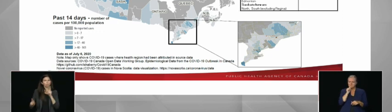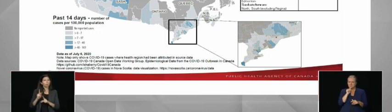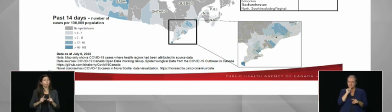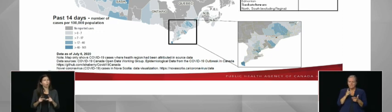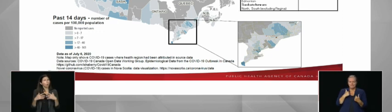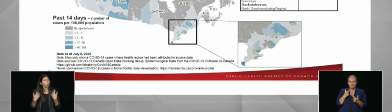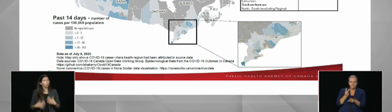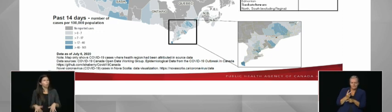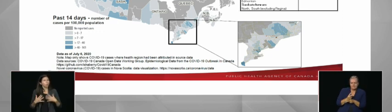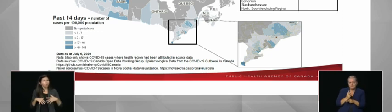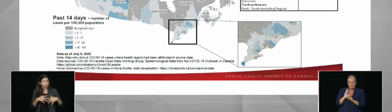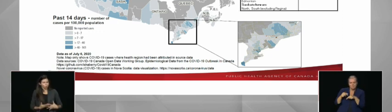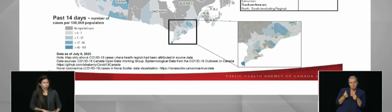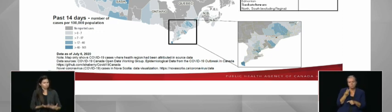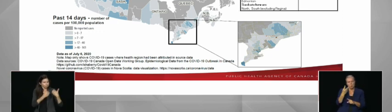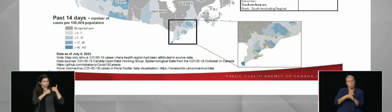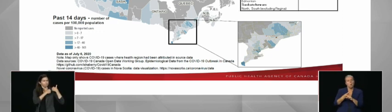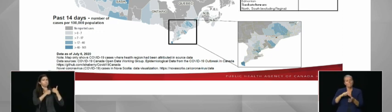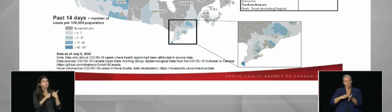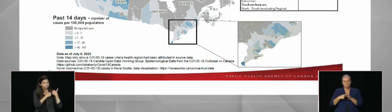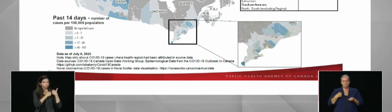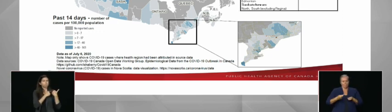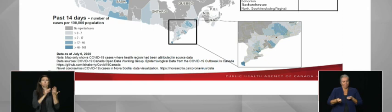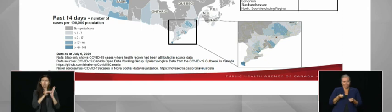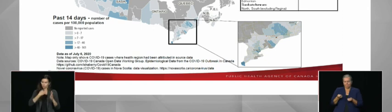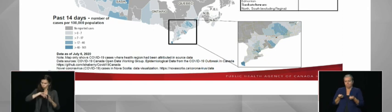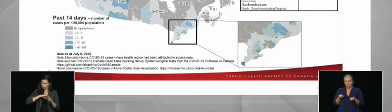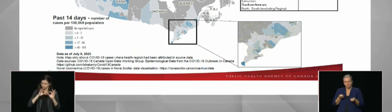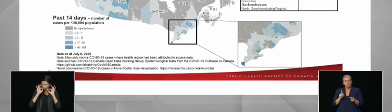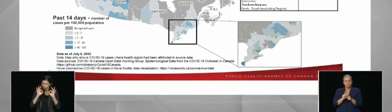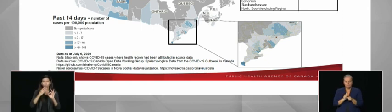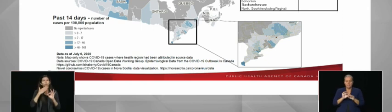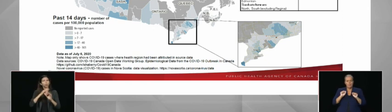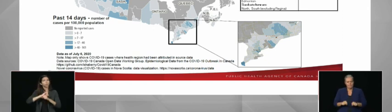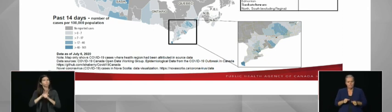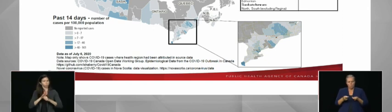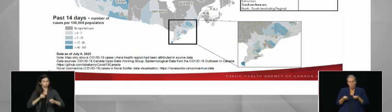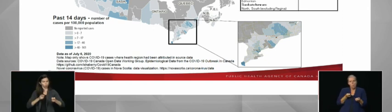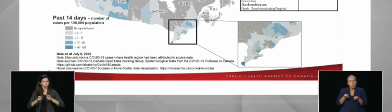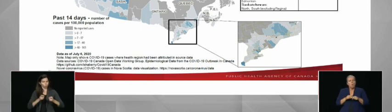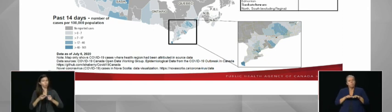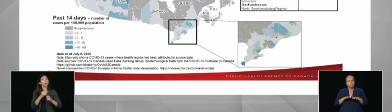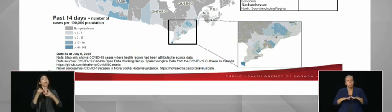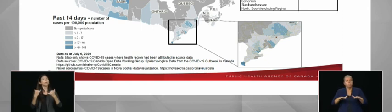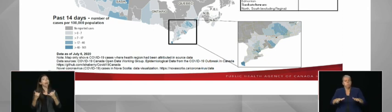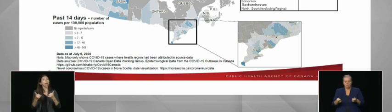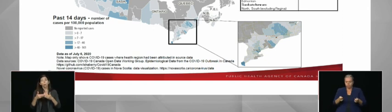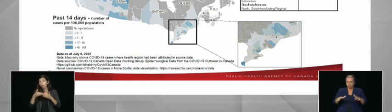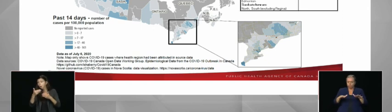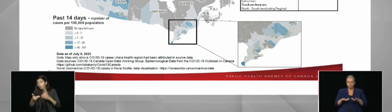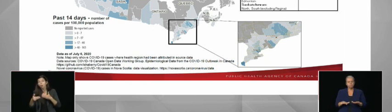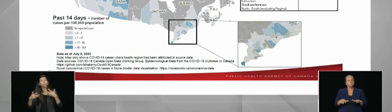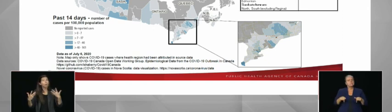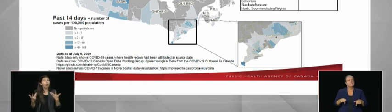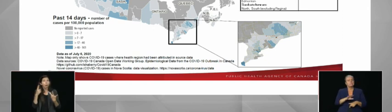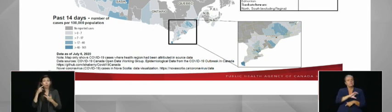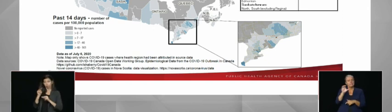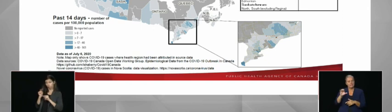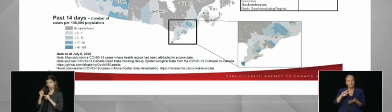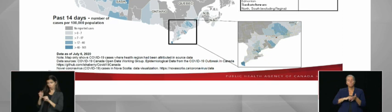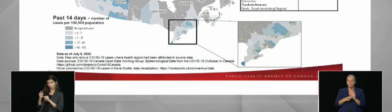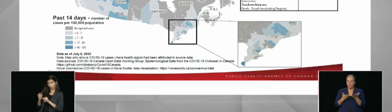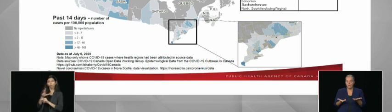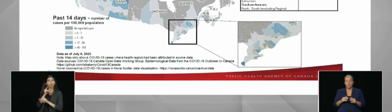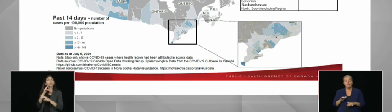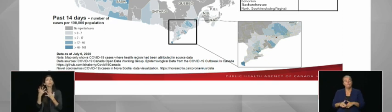nationally and begin the process of entering the next phase of monitoring and preventing a resurgence. However, we